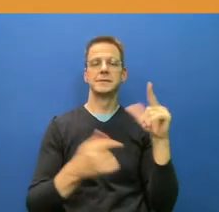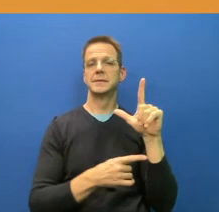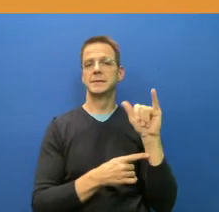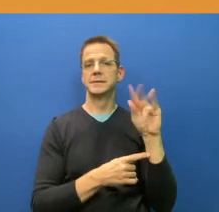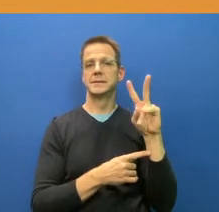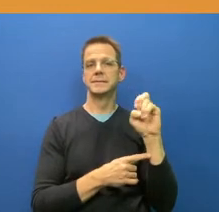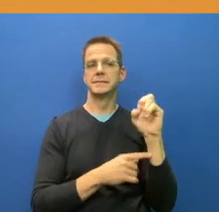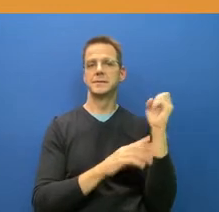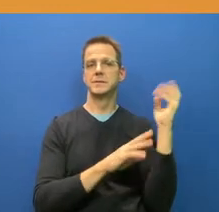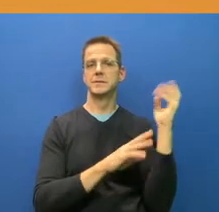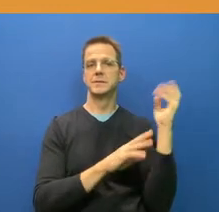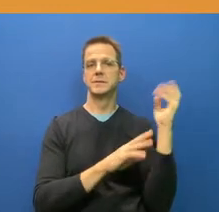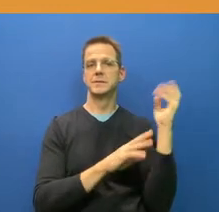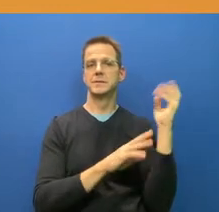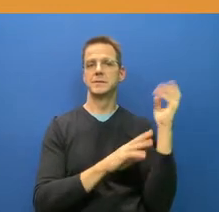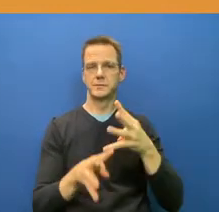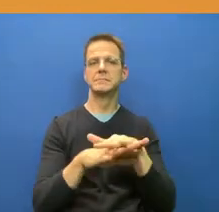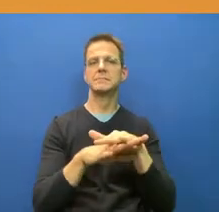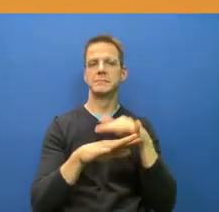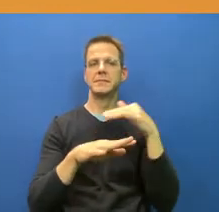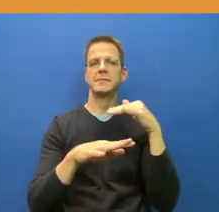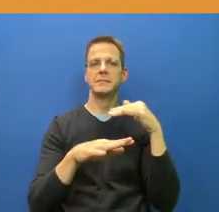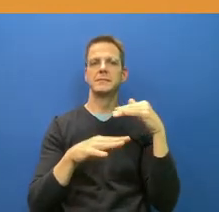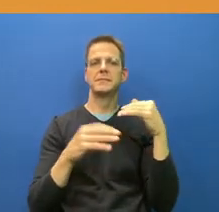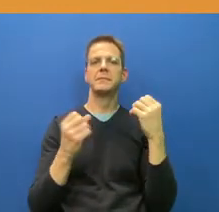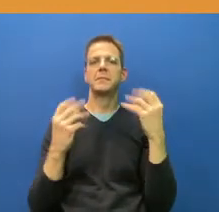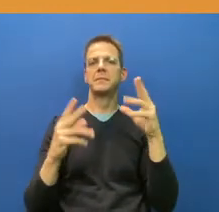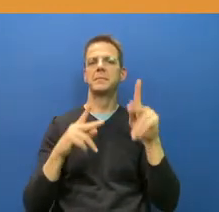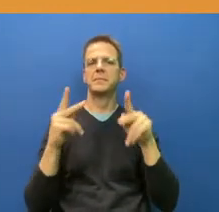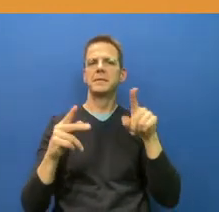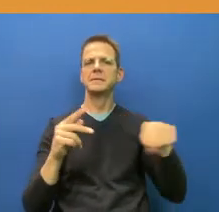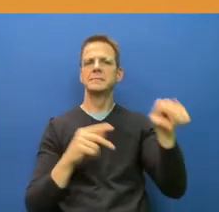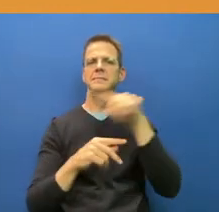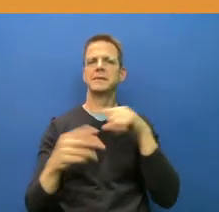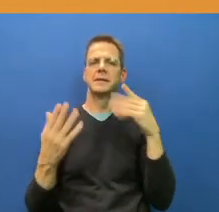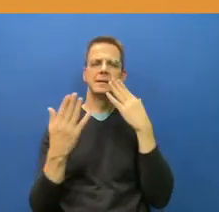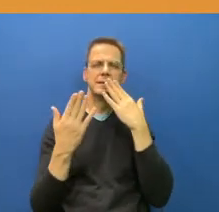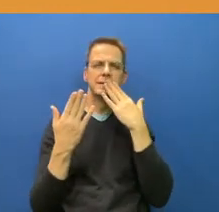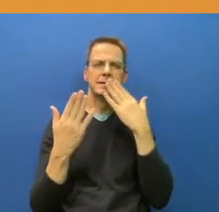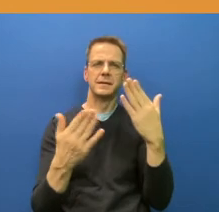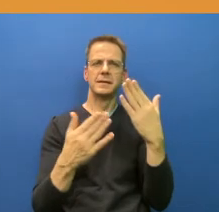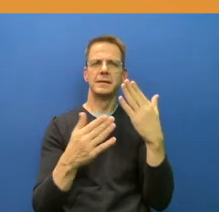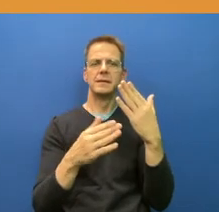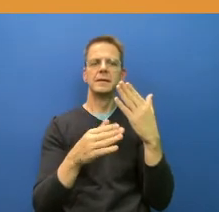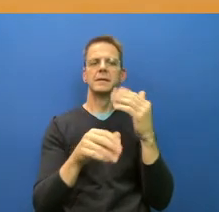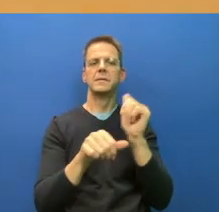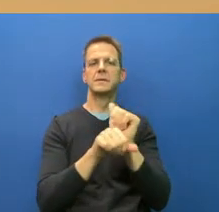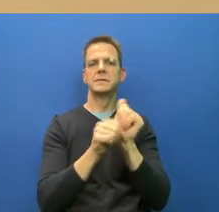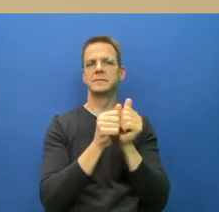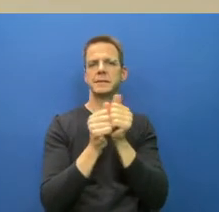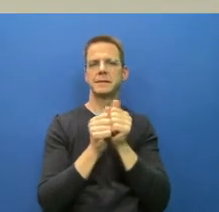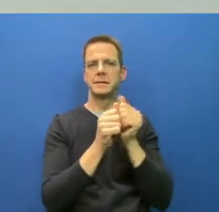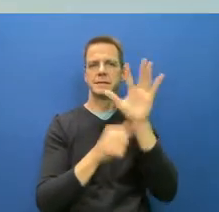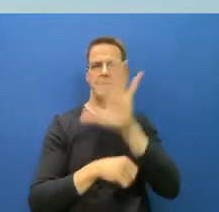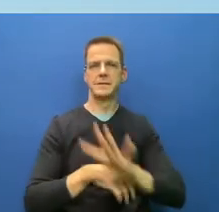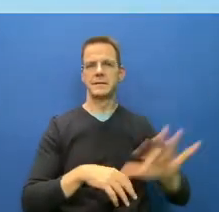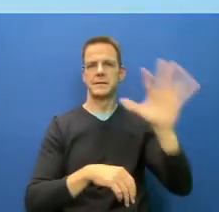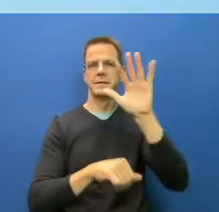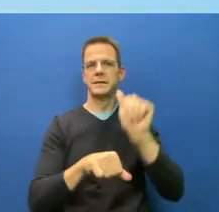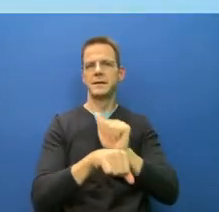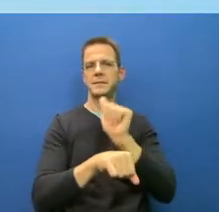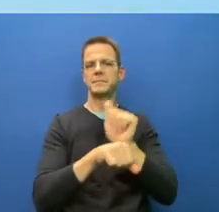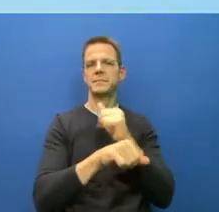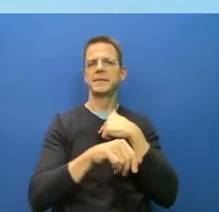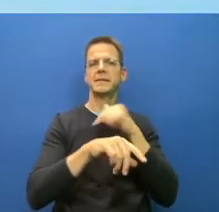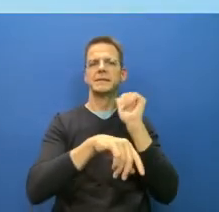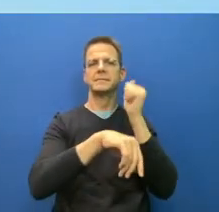Alberta, a province on the traditional territory of 48 different First Nations and the unceded homeland of the Métis Nation. Today's